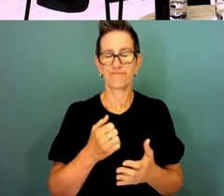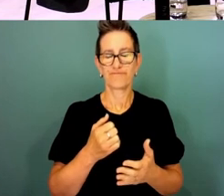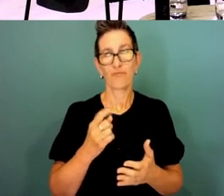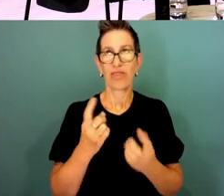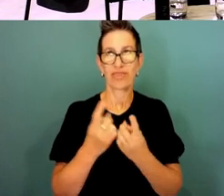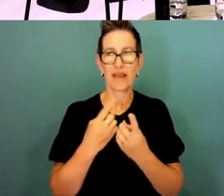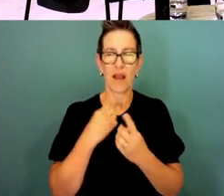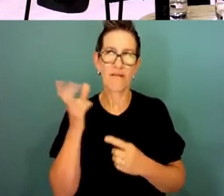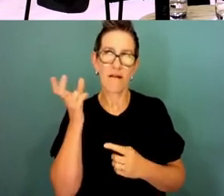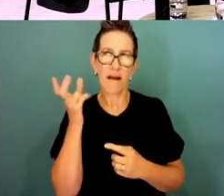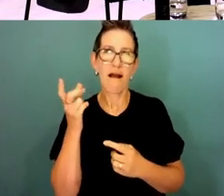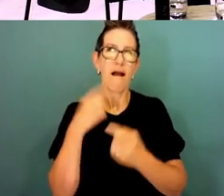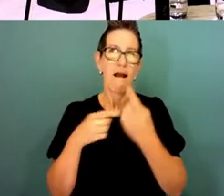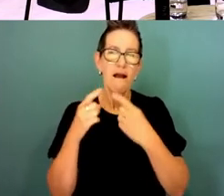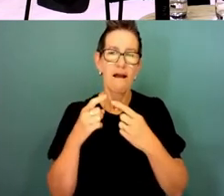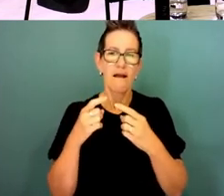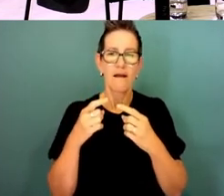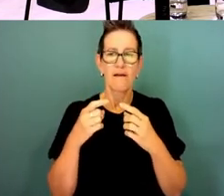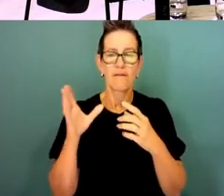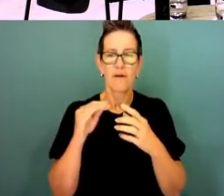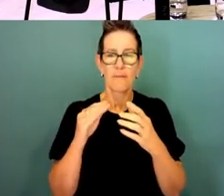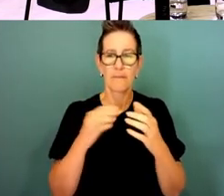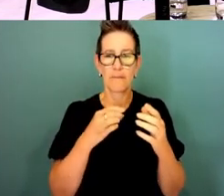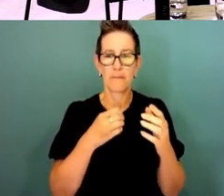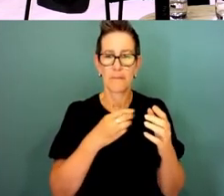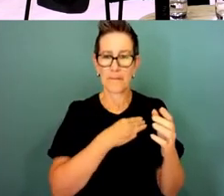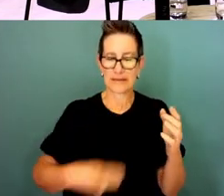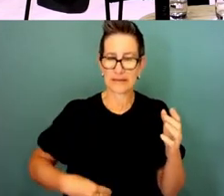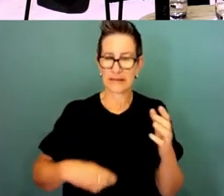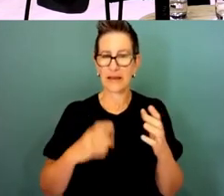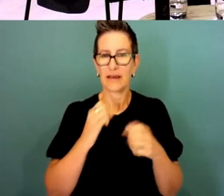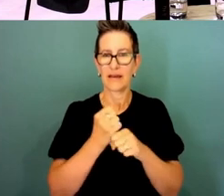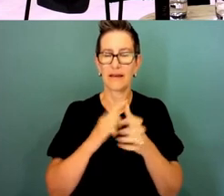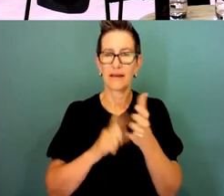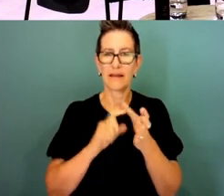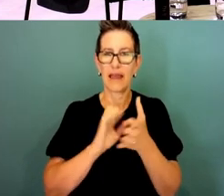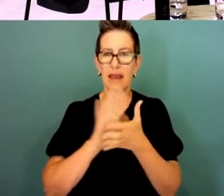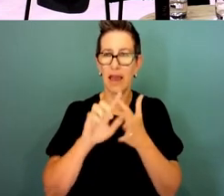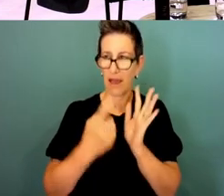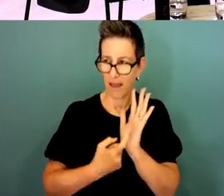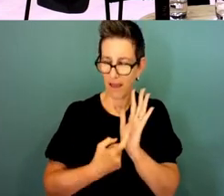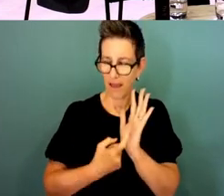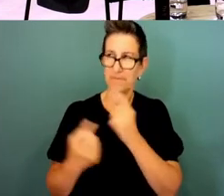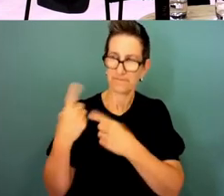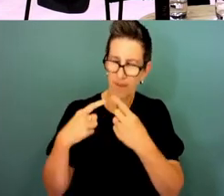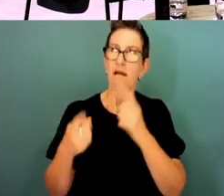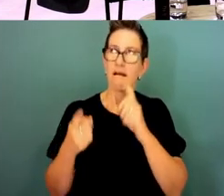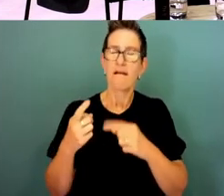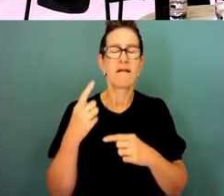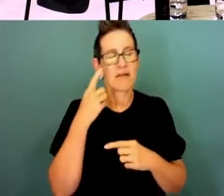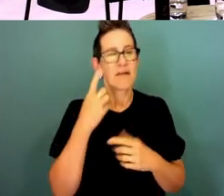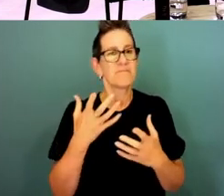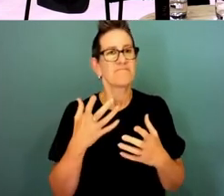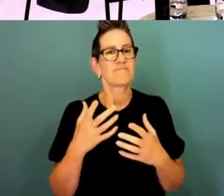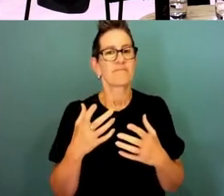Minister Gulliher and how she talks about APS reform is really, I think, what the government has given us collectively as a service is